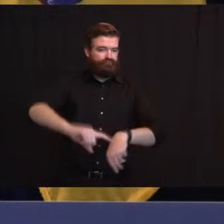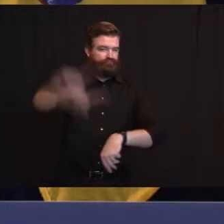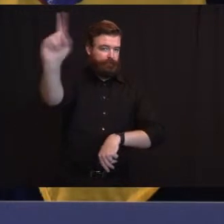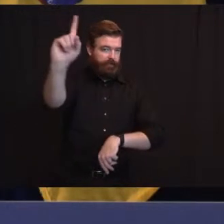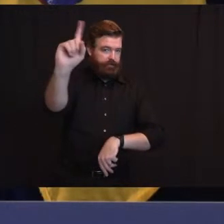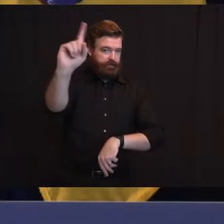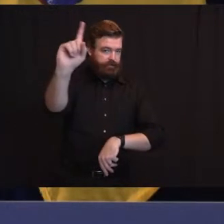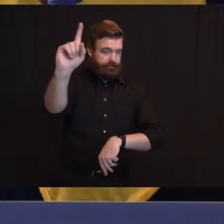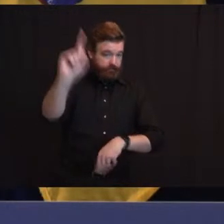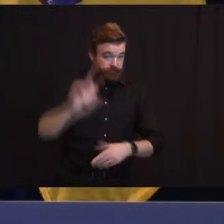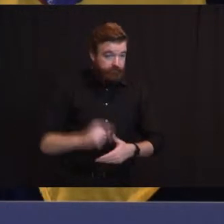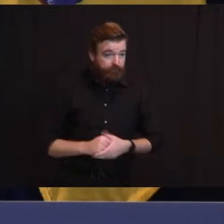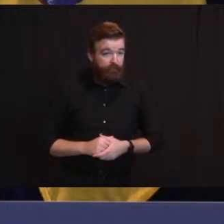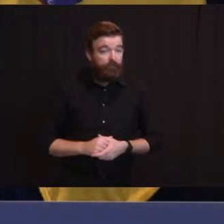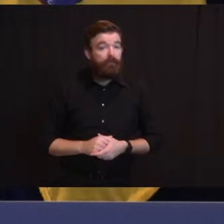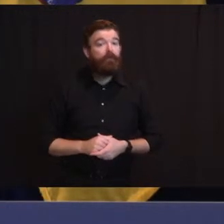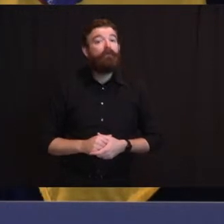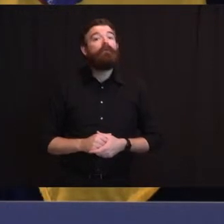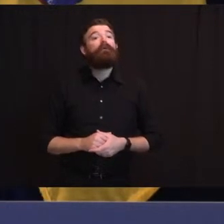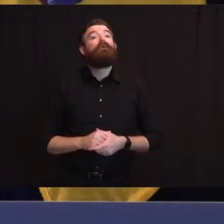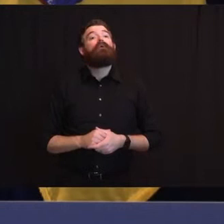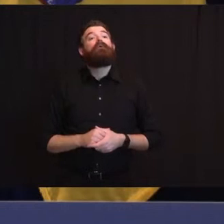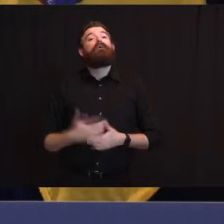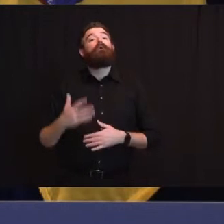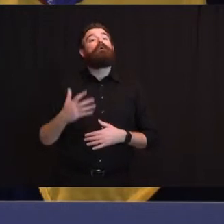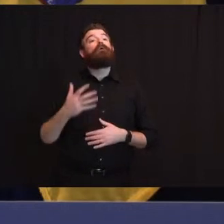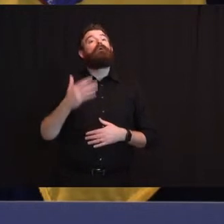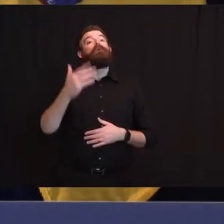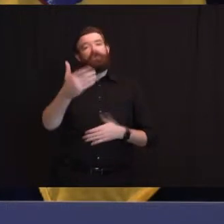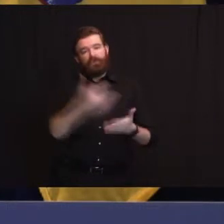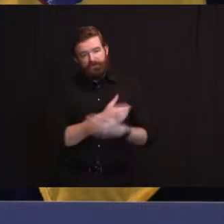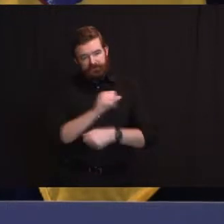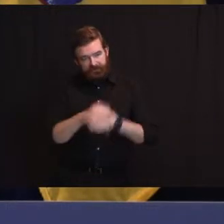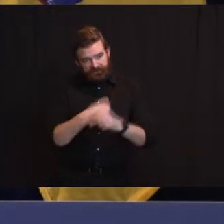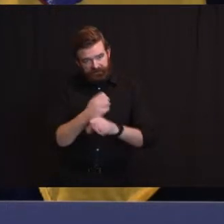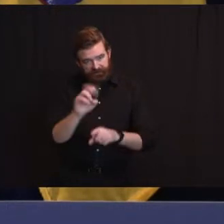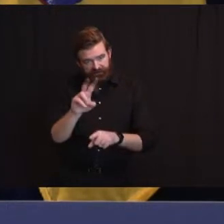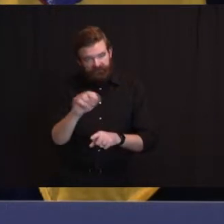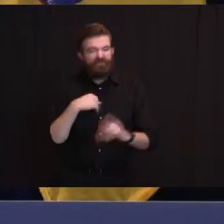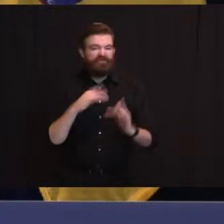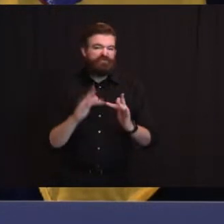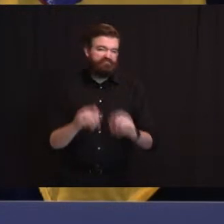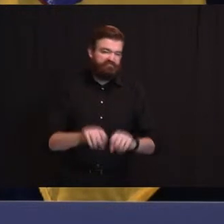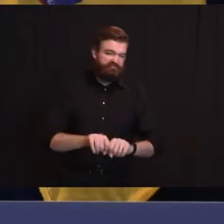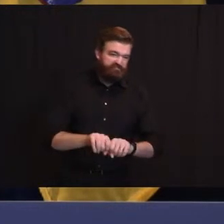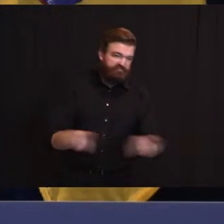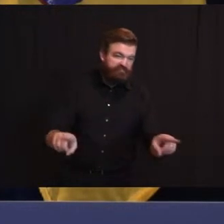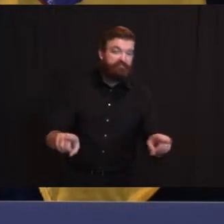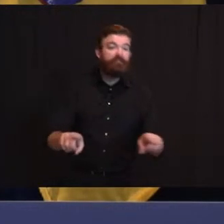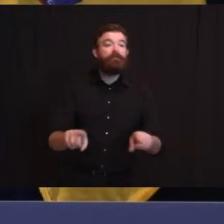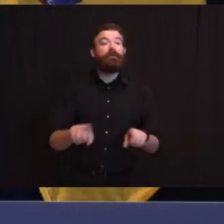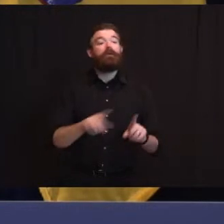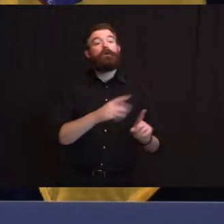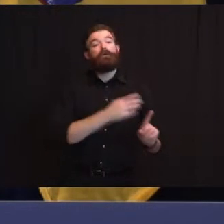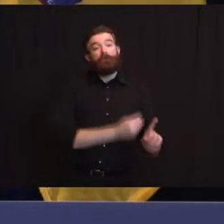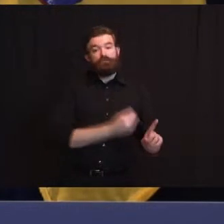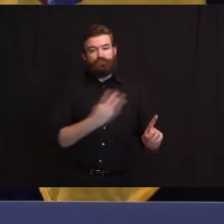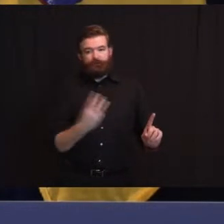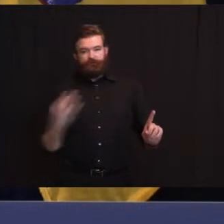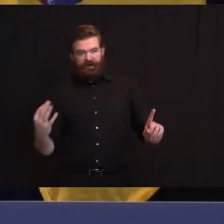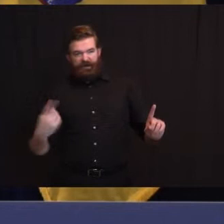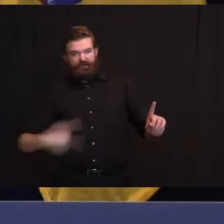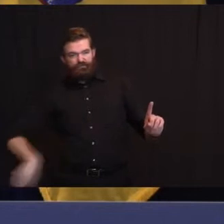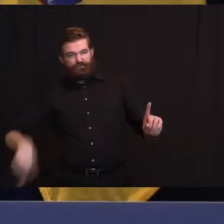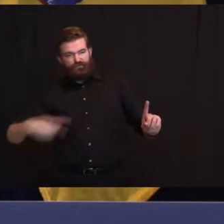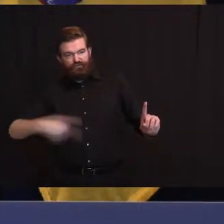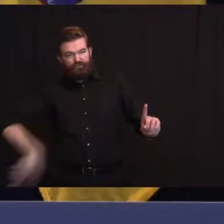then we'll be electronic on New Year's Eve through the weekend and we'll be back here unless you we'll be back to the Monday Wednesday Friday rhythm beginning